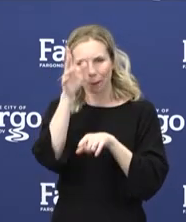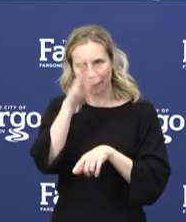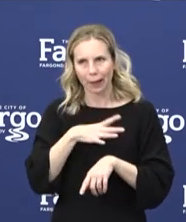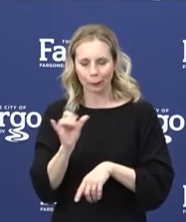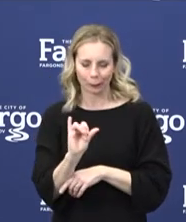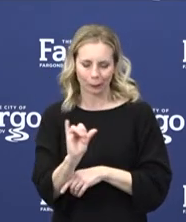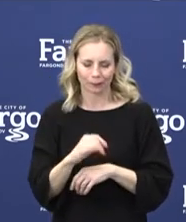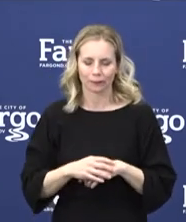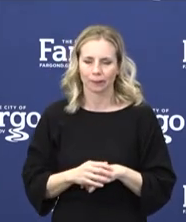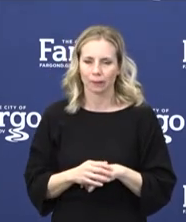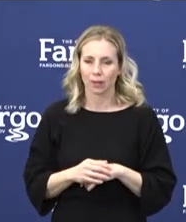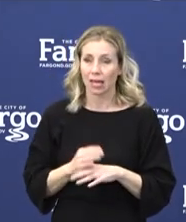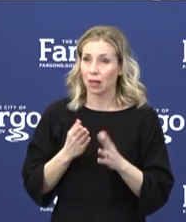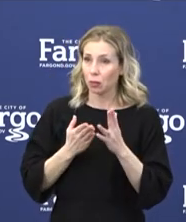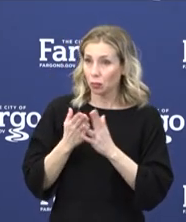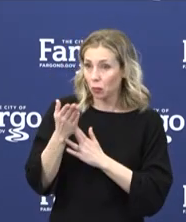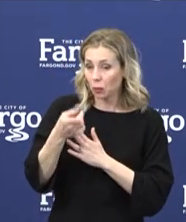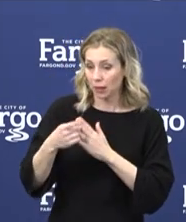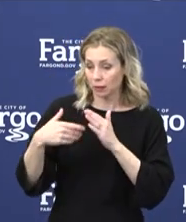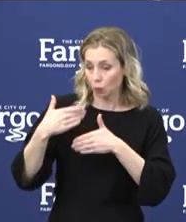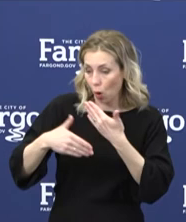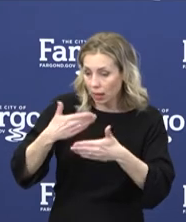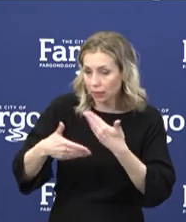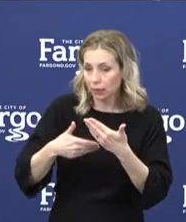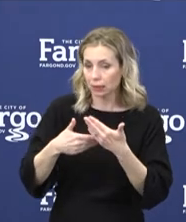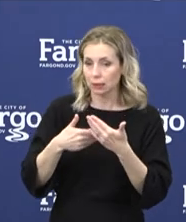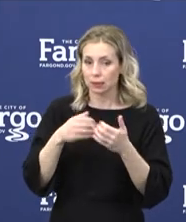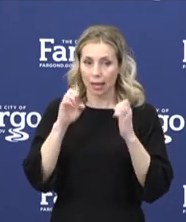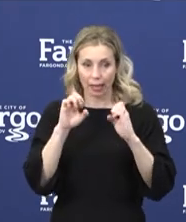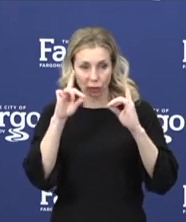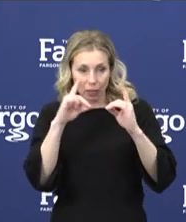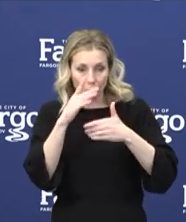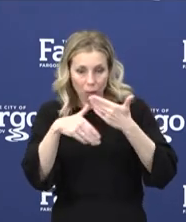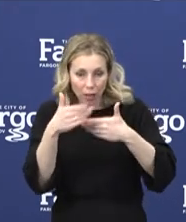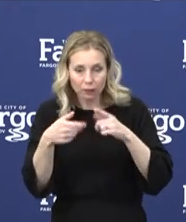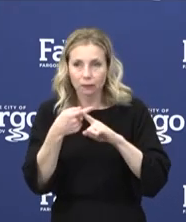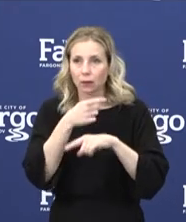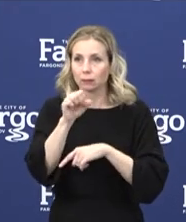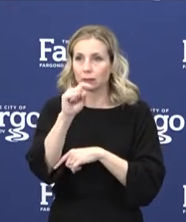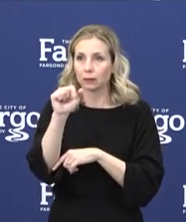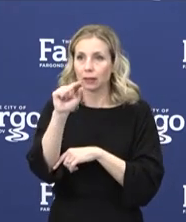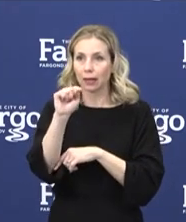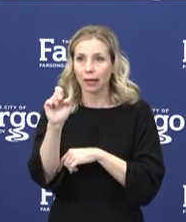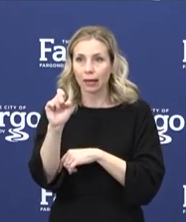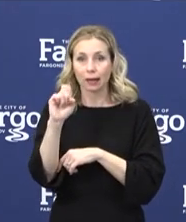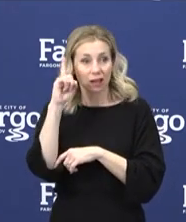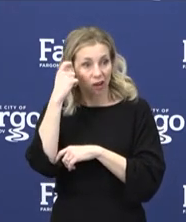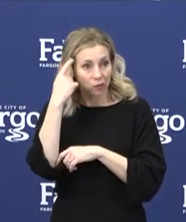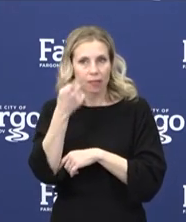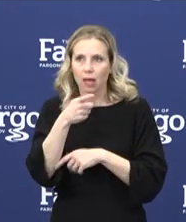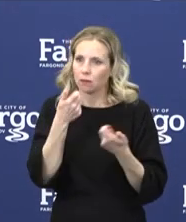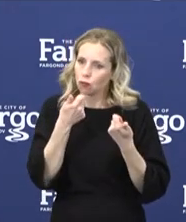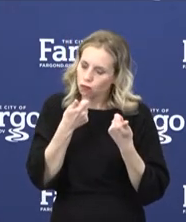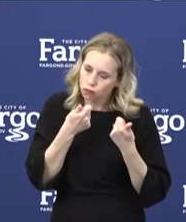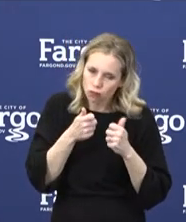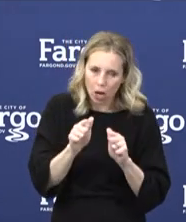he's come through this whole process and the educational process from state government, they've tried extremely hard